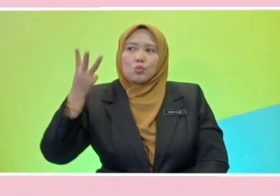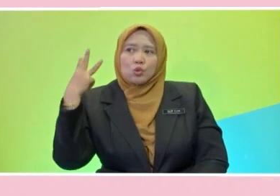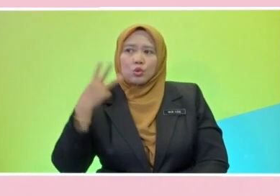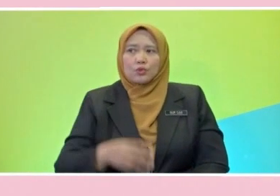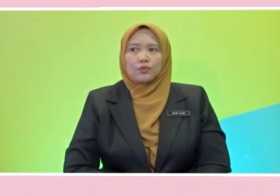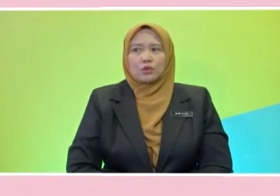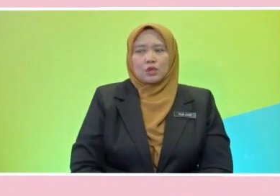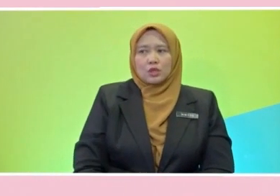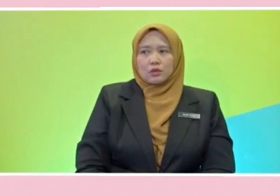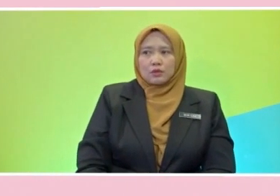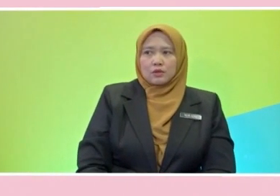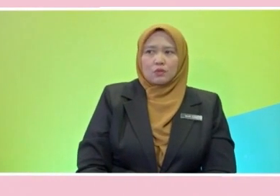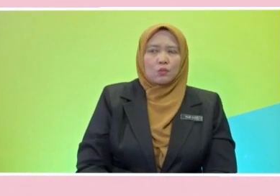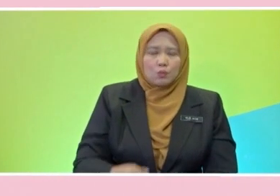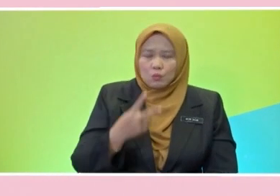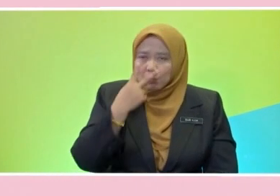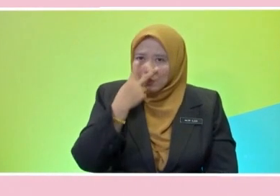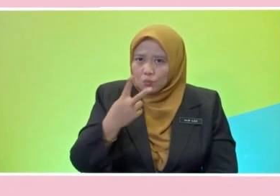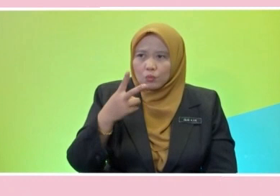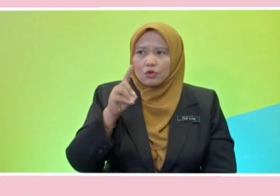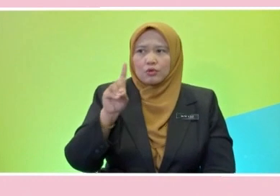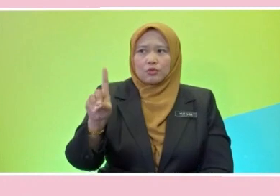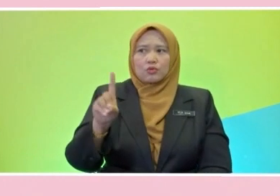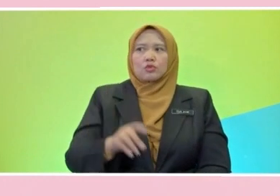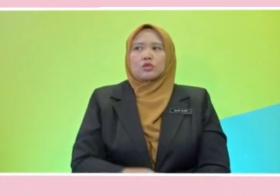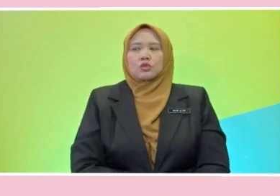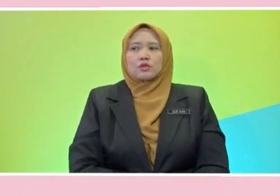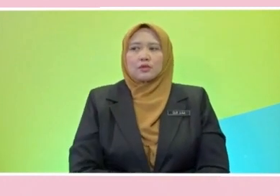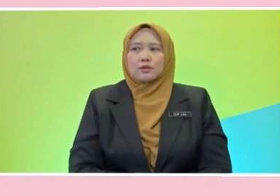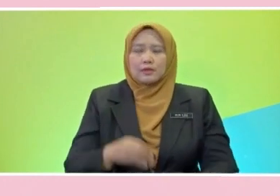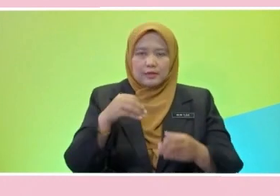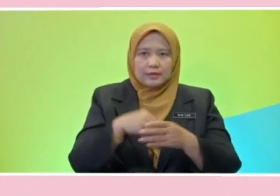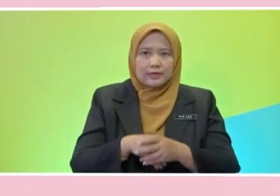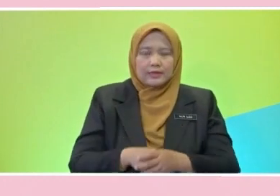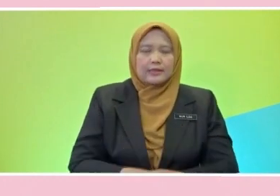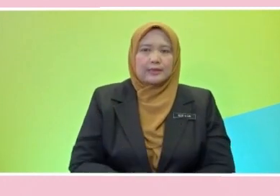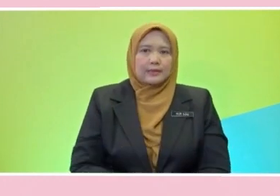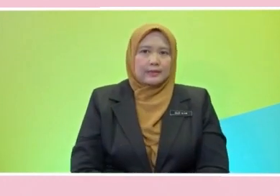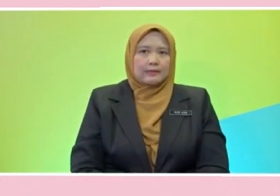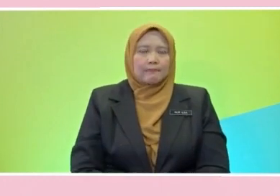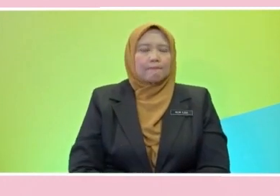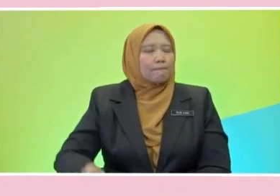These are words in the past tense form. All right.